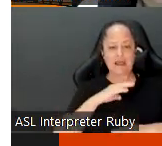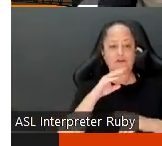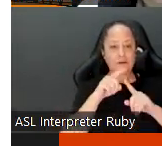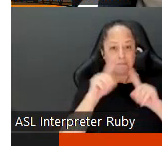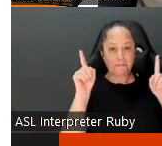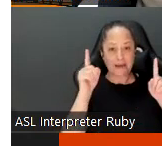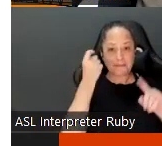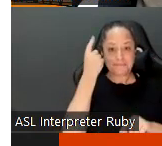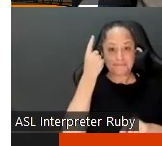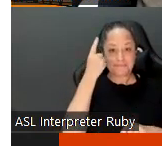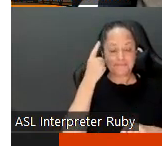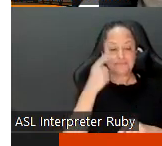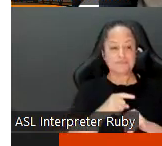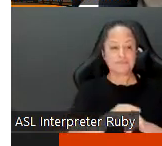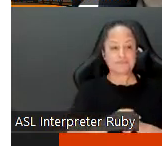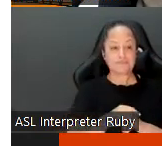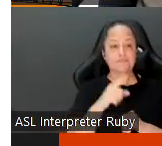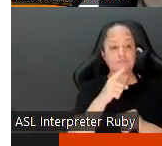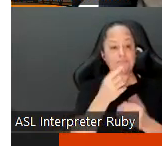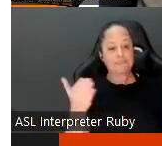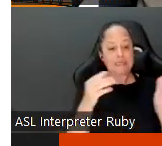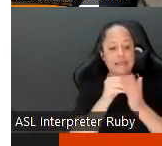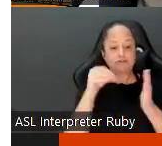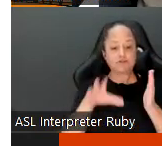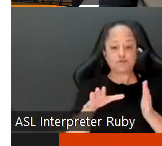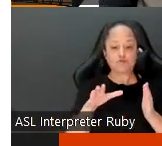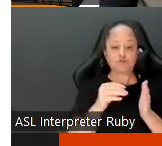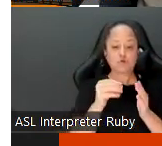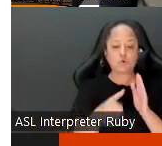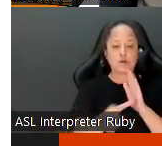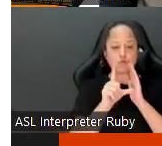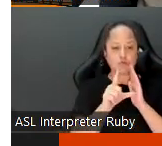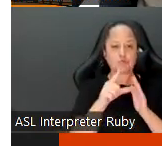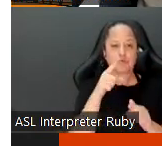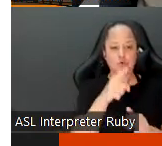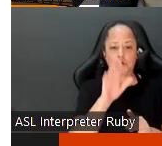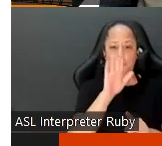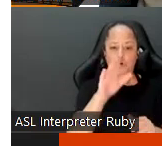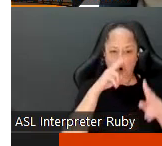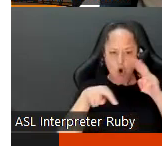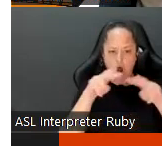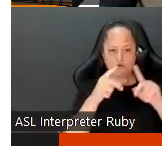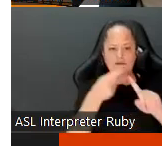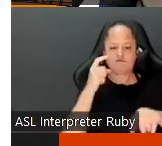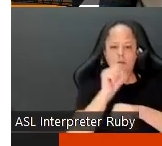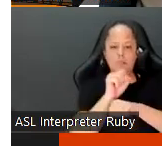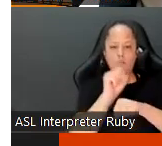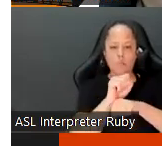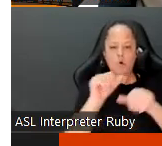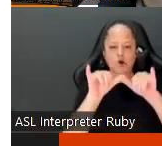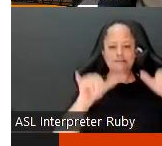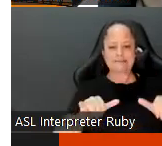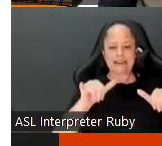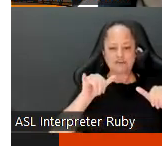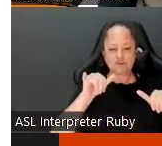if there are um things in the student review that substantiate some of your observations from the workspace sorry workstation review